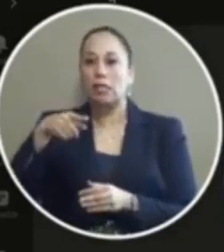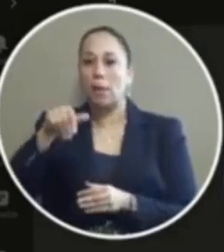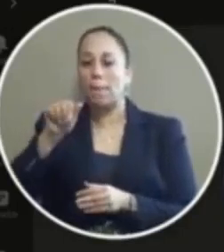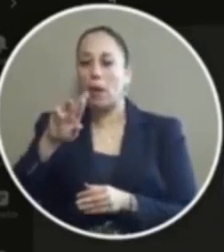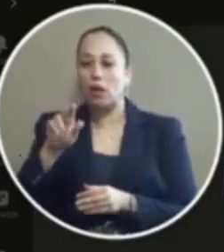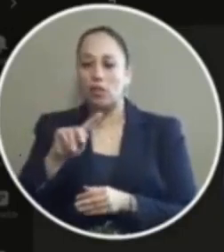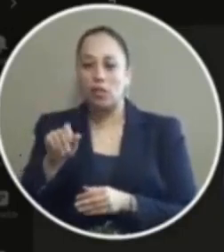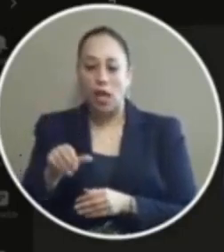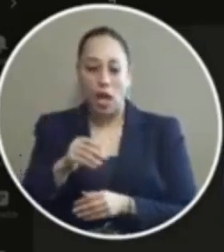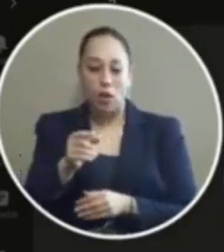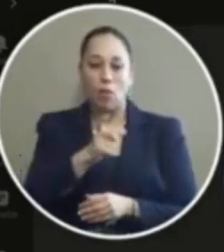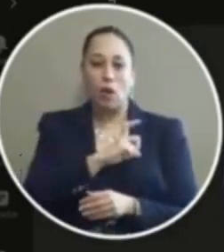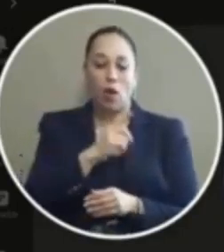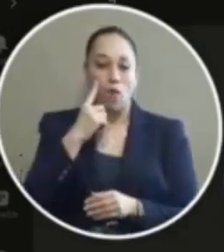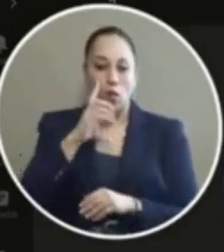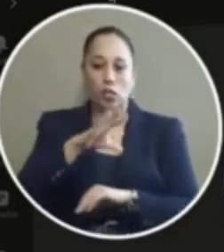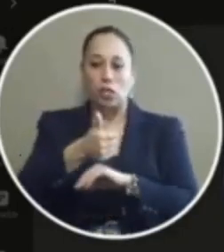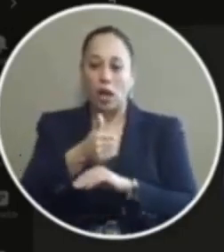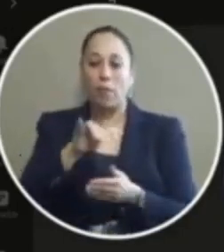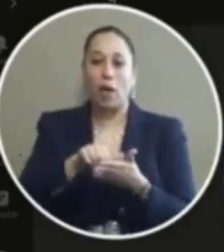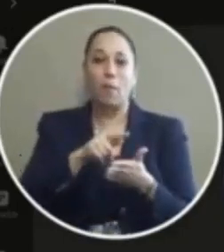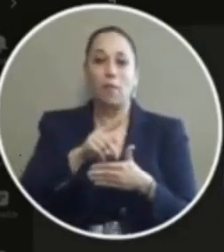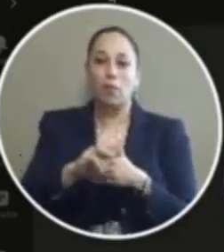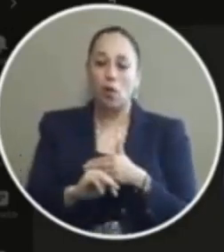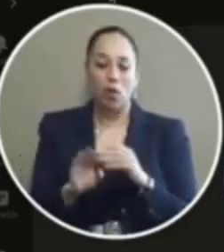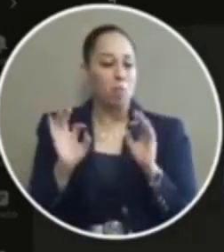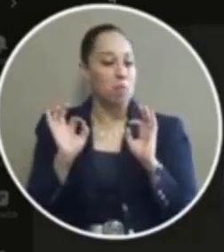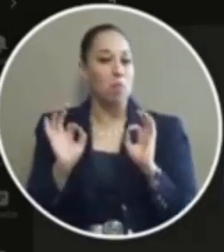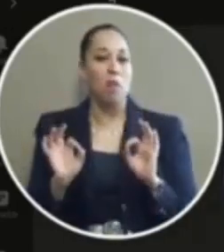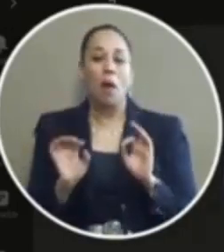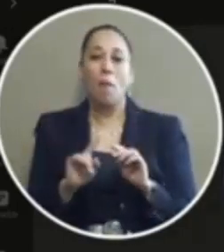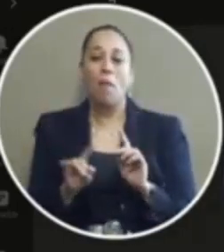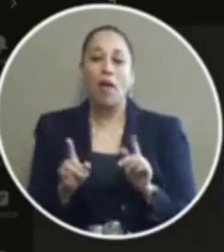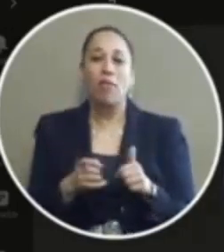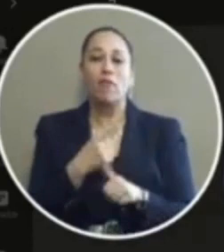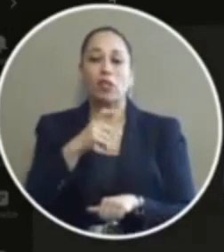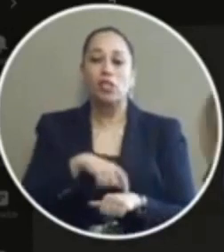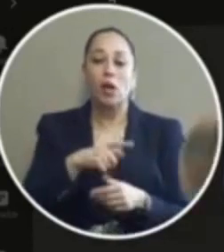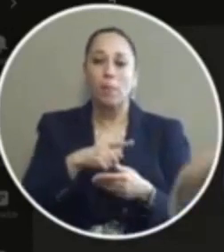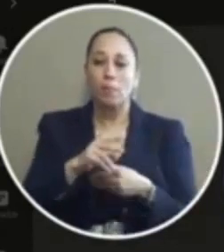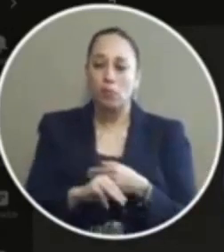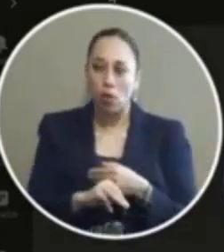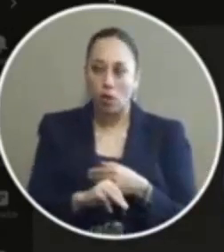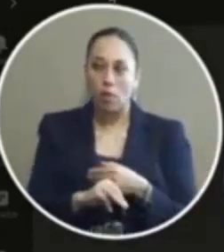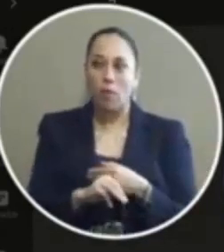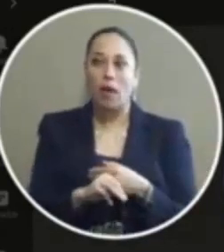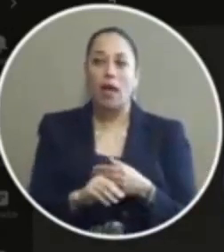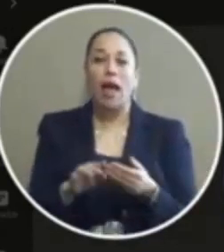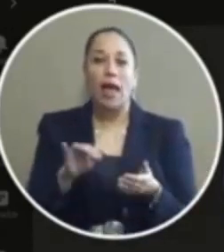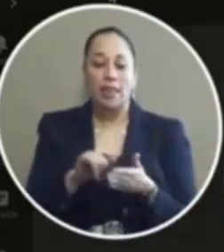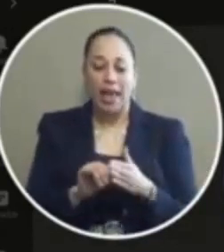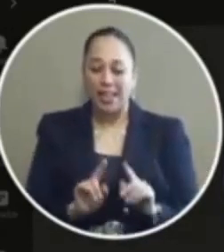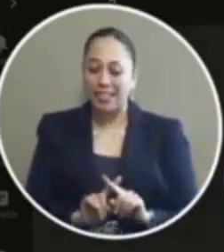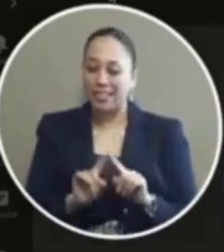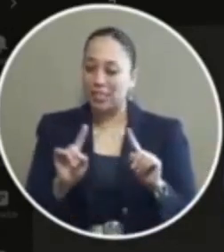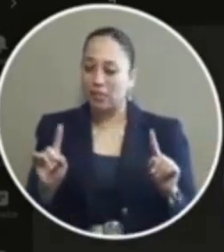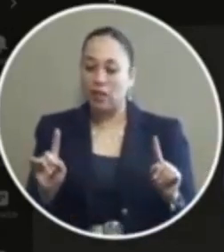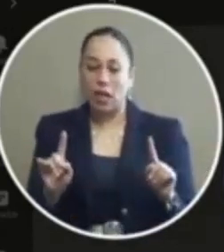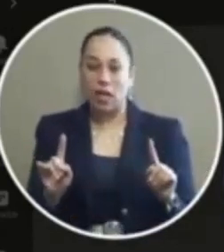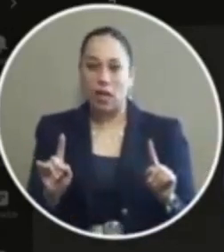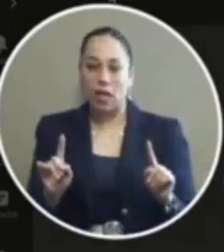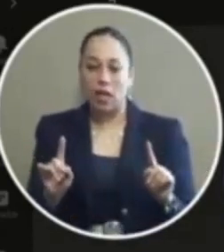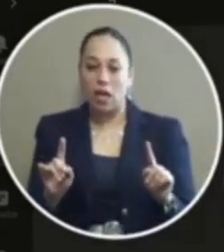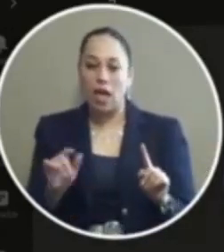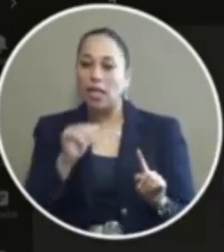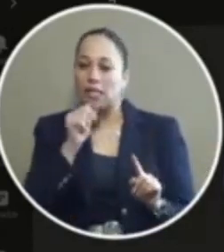I applaud the police department for instituting that program but the first chance program and sight and release are completely different not completely